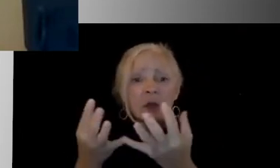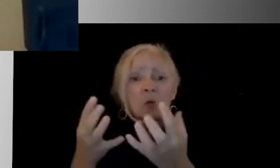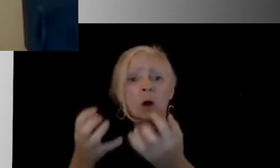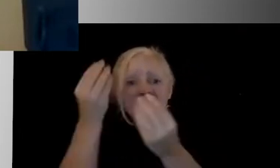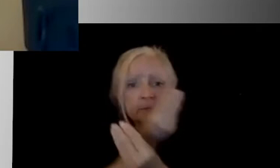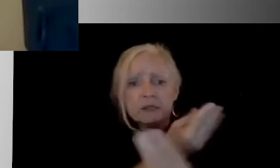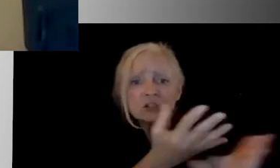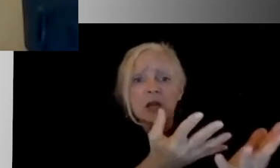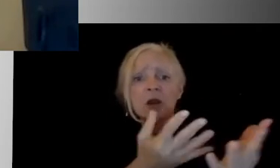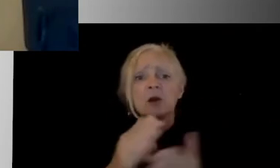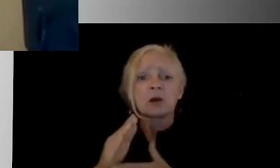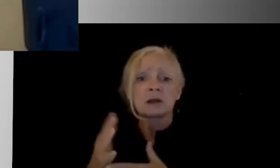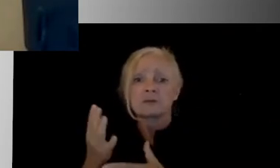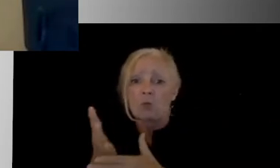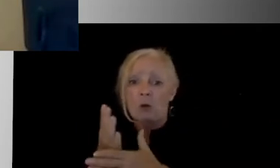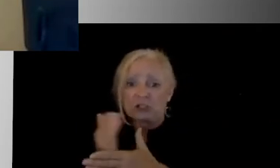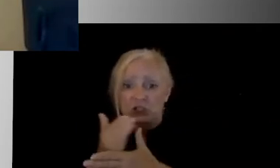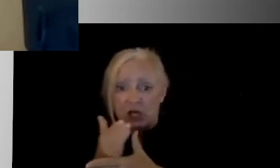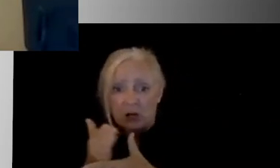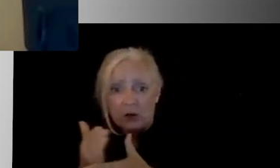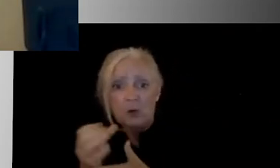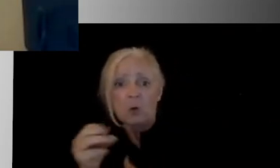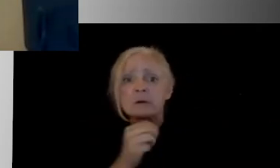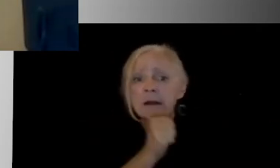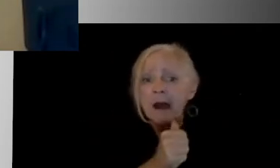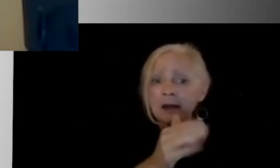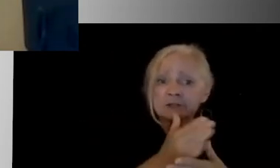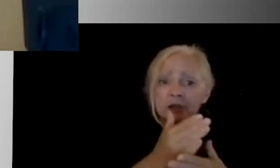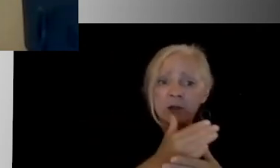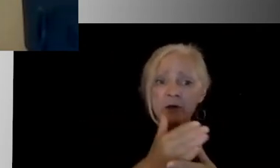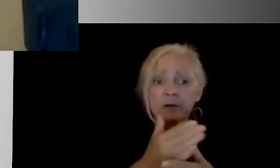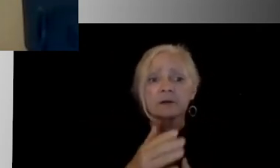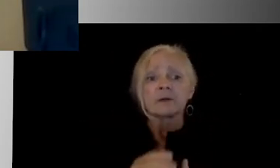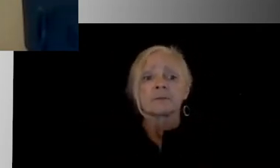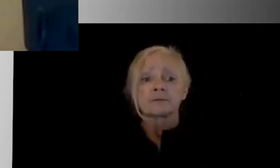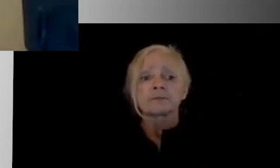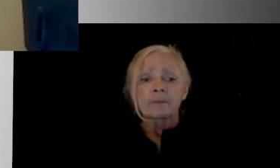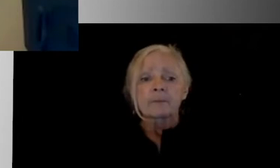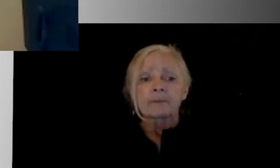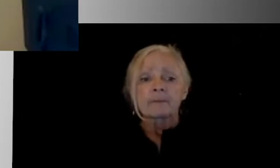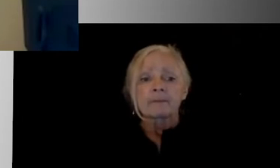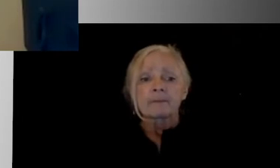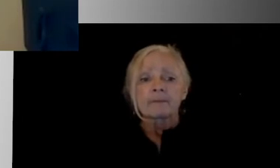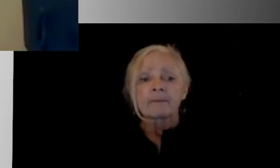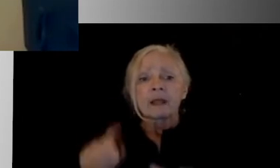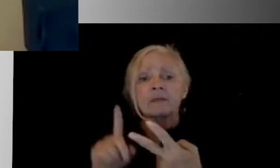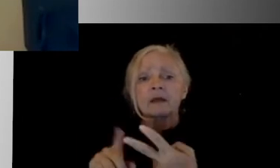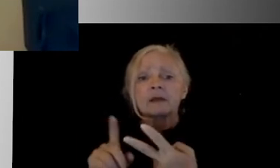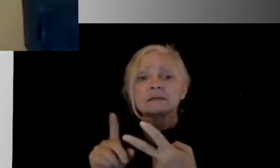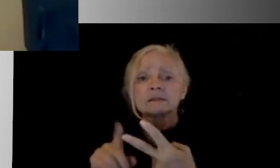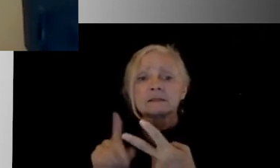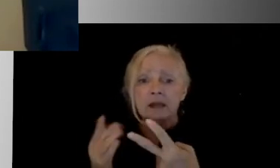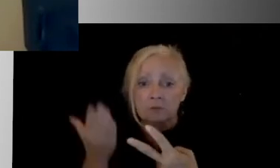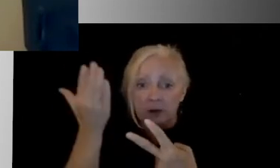being, they feel comfortable being shared throughout the school or whatnot. And so that would be our first recommendation. And then the second